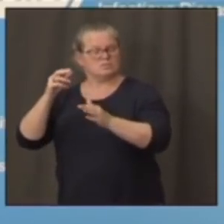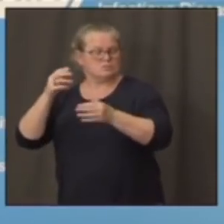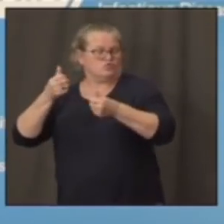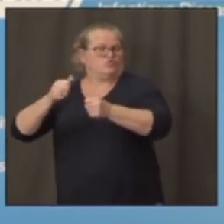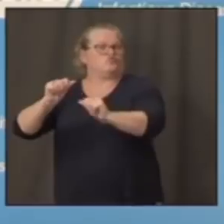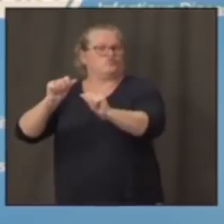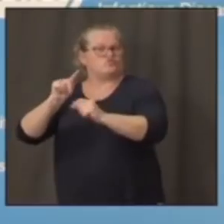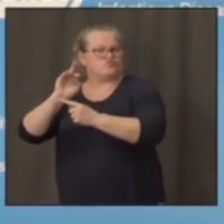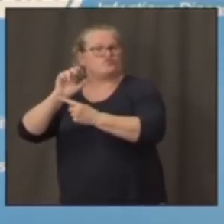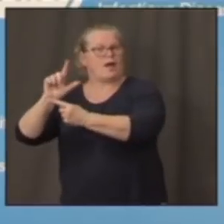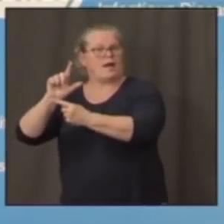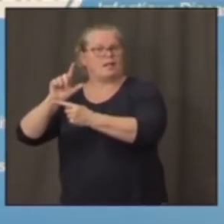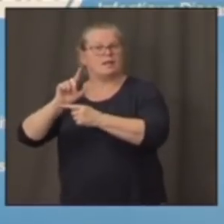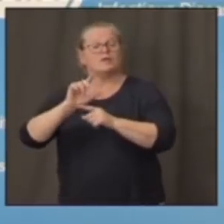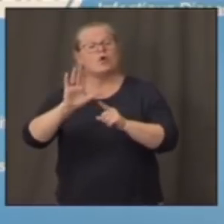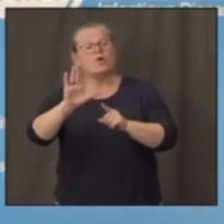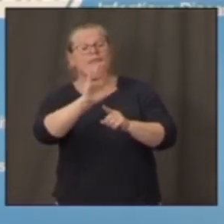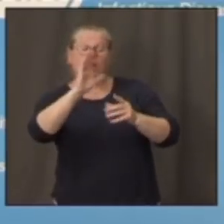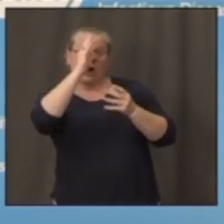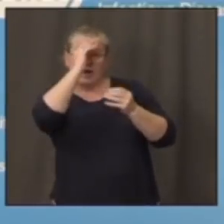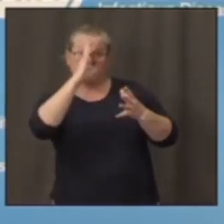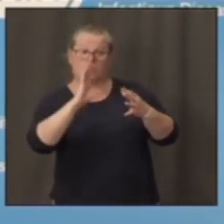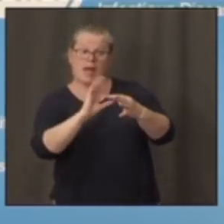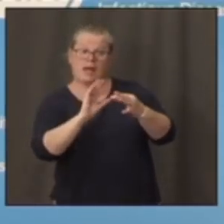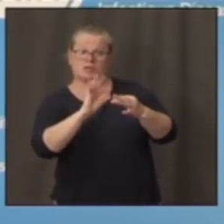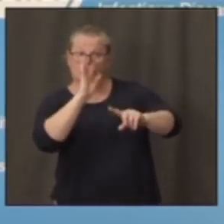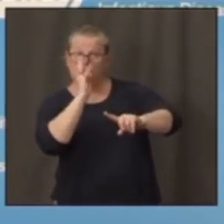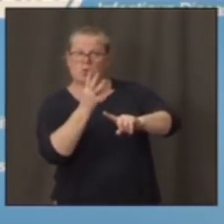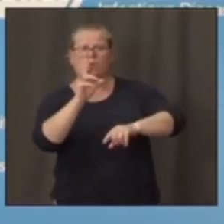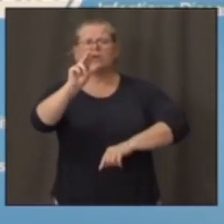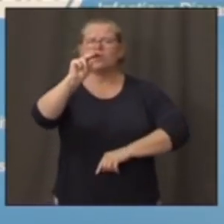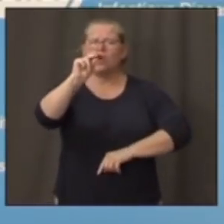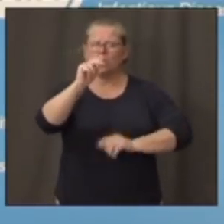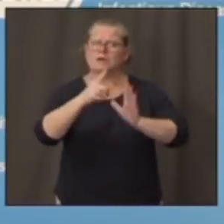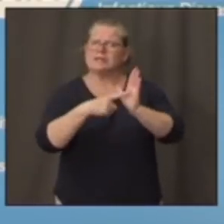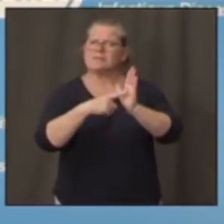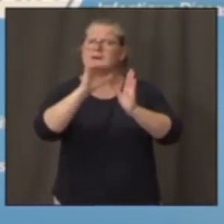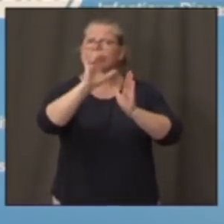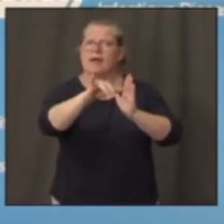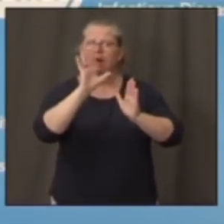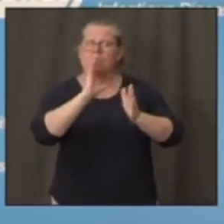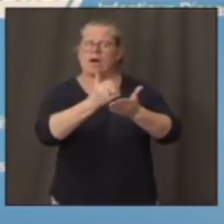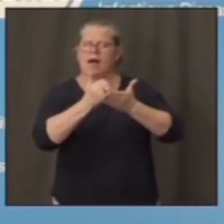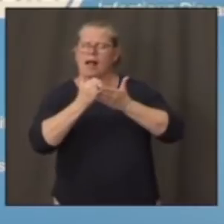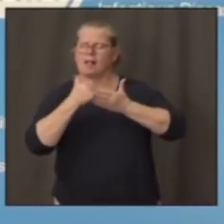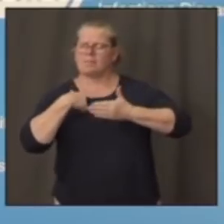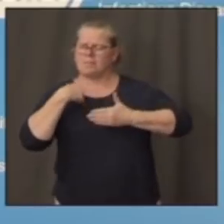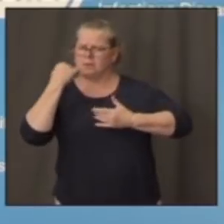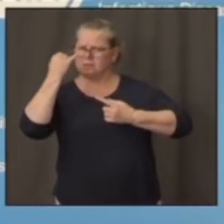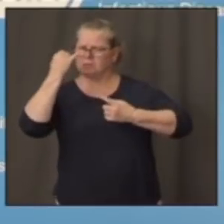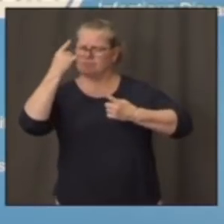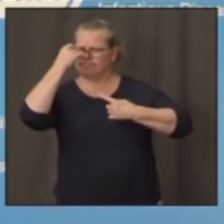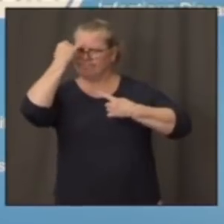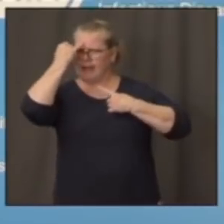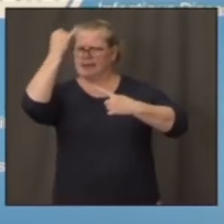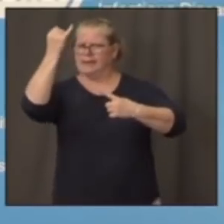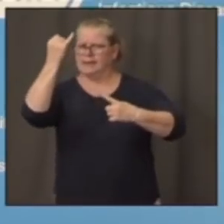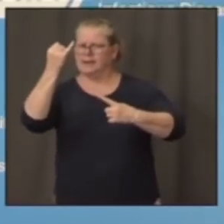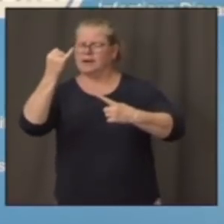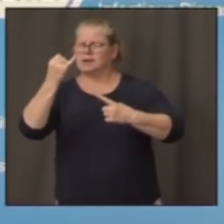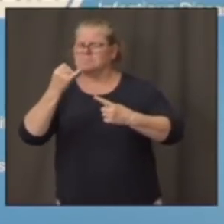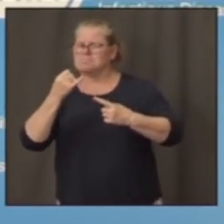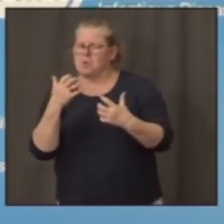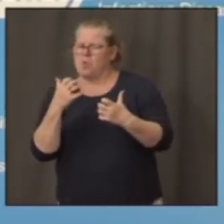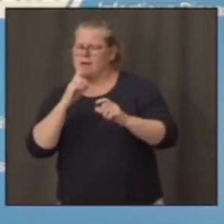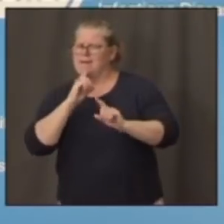sometimes is the spur to take that question and definitively answer it. And thus far, in all